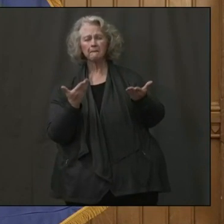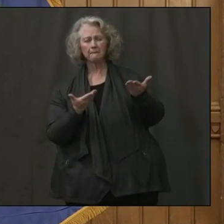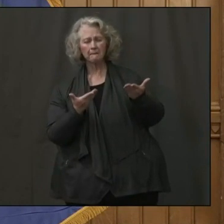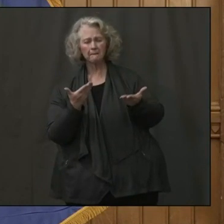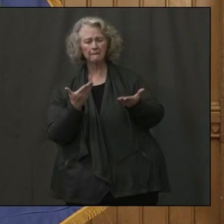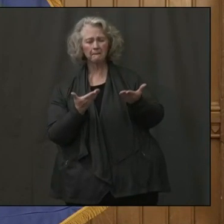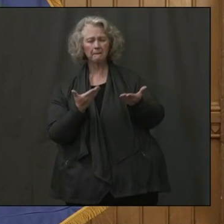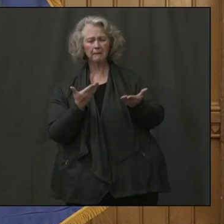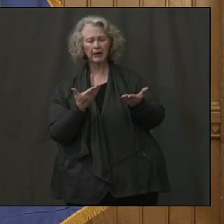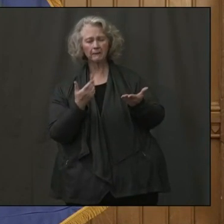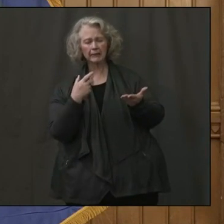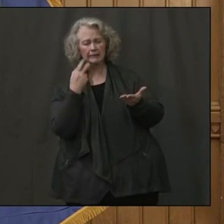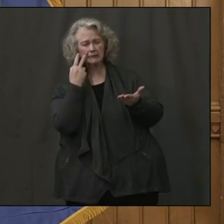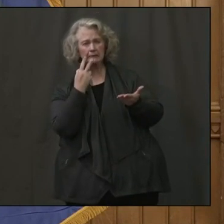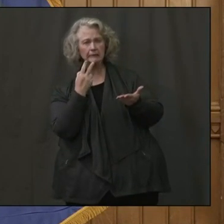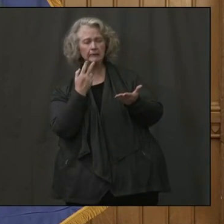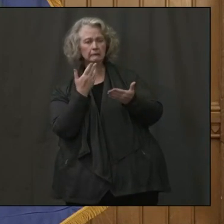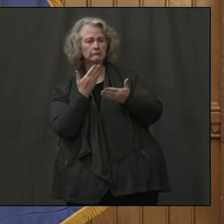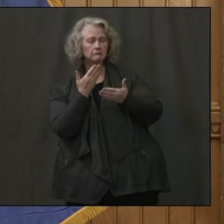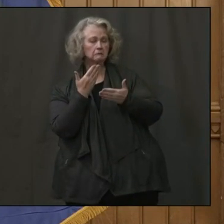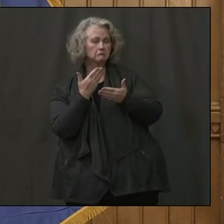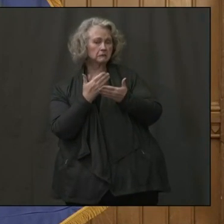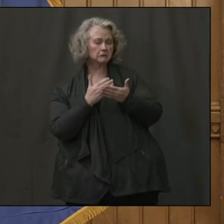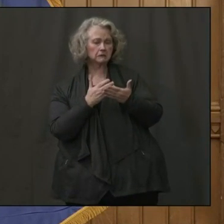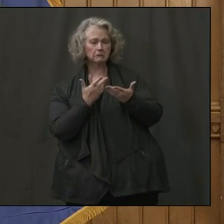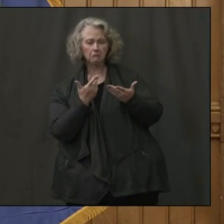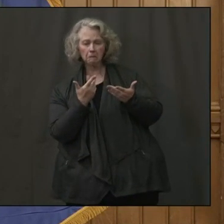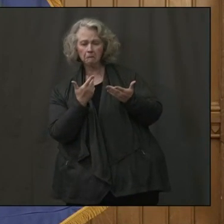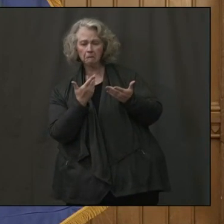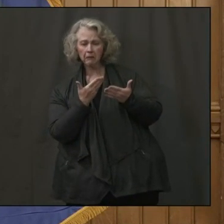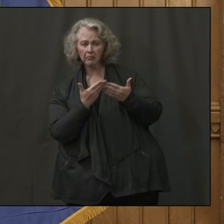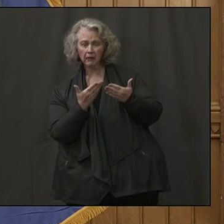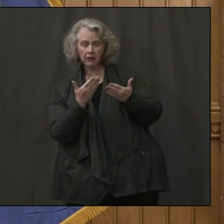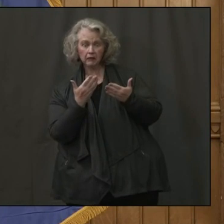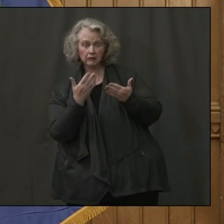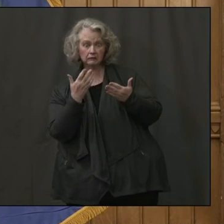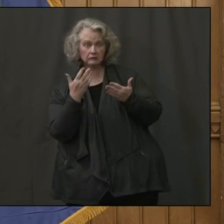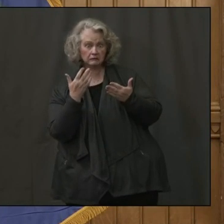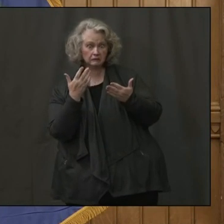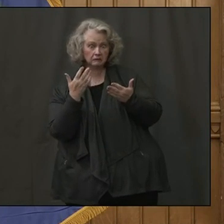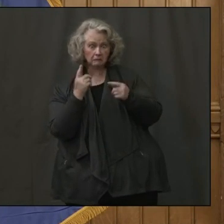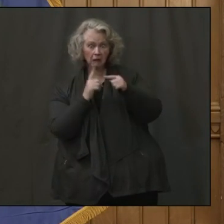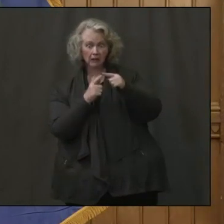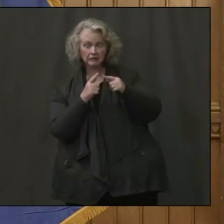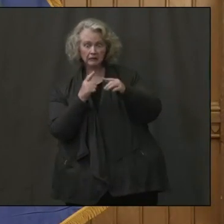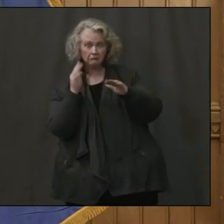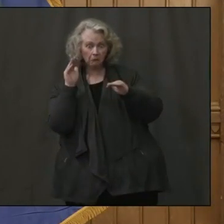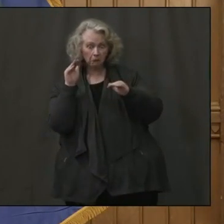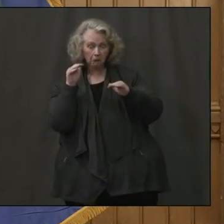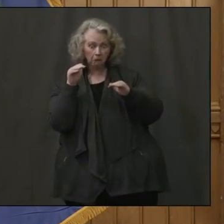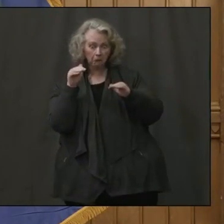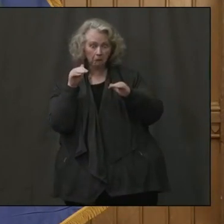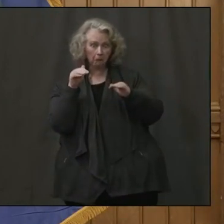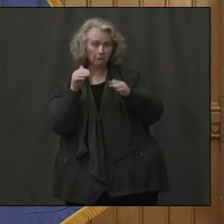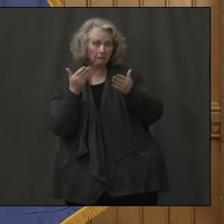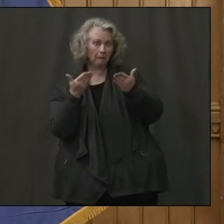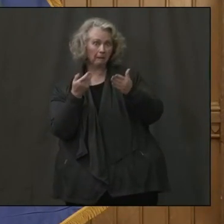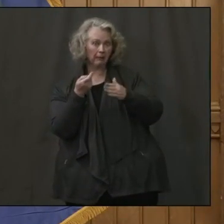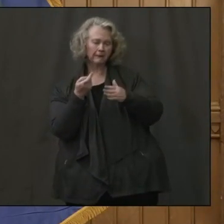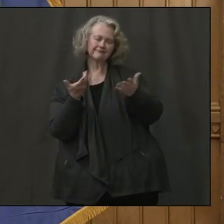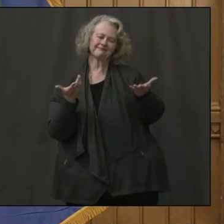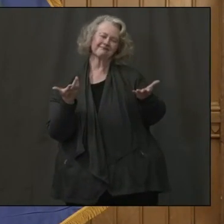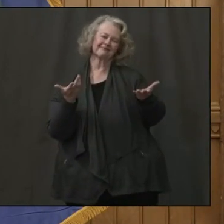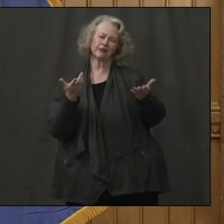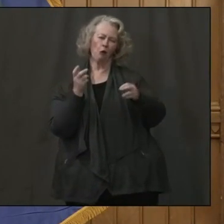a little down a little bit, the percentage, I don't know what it means. And Josh always reminds me, this is just two or three days